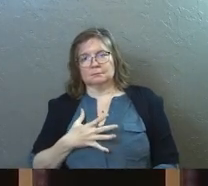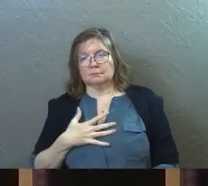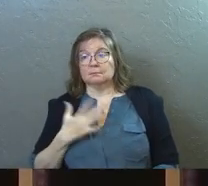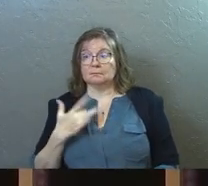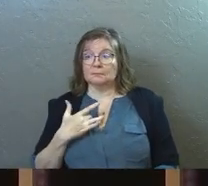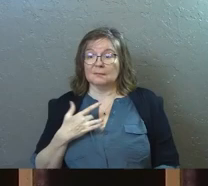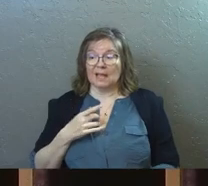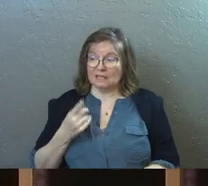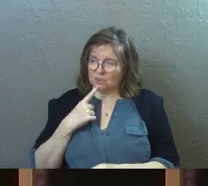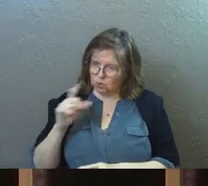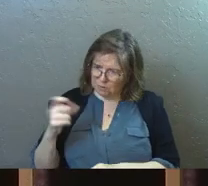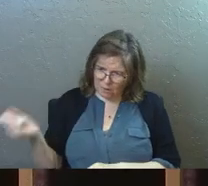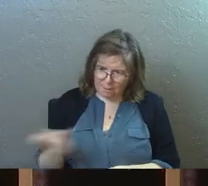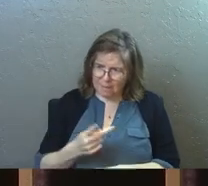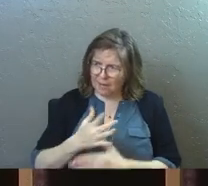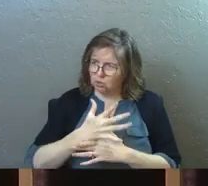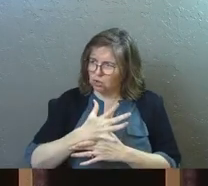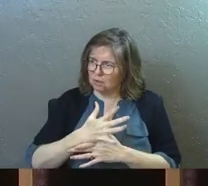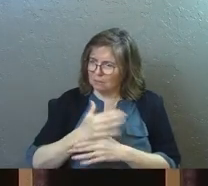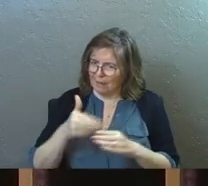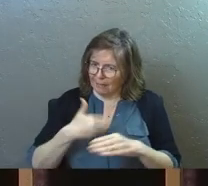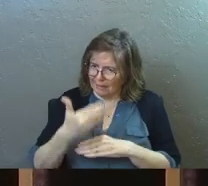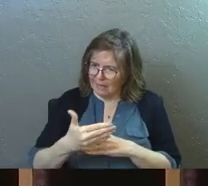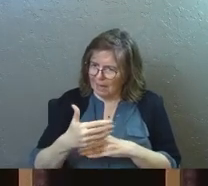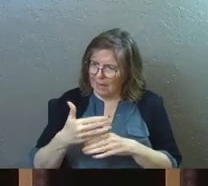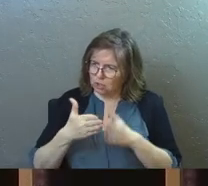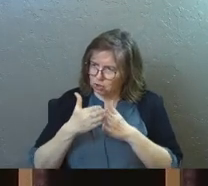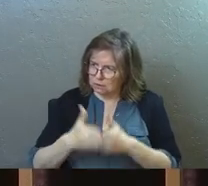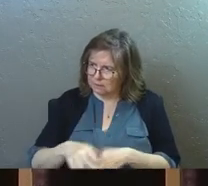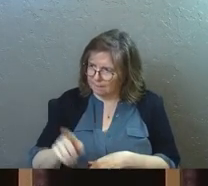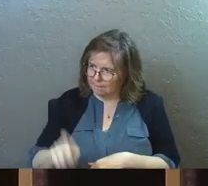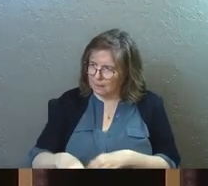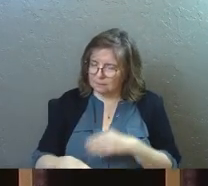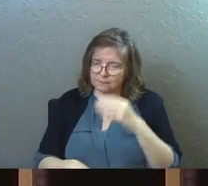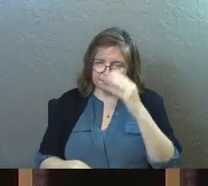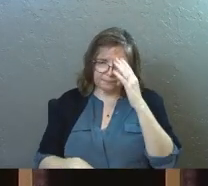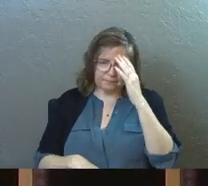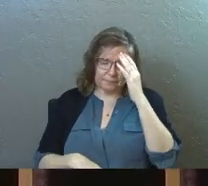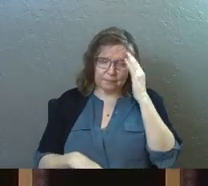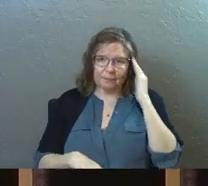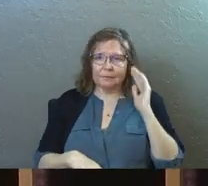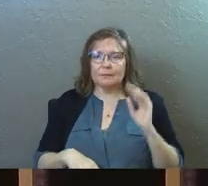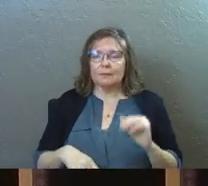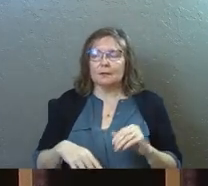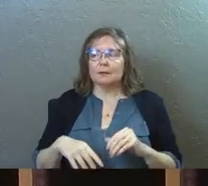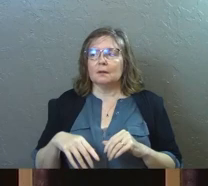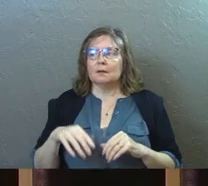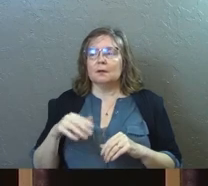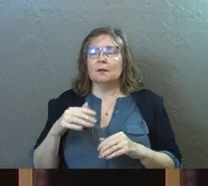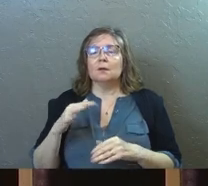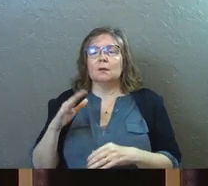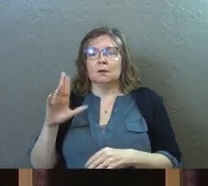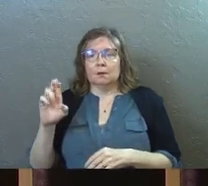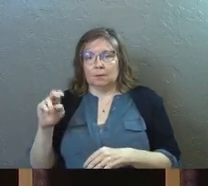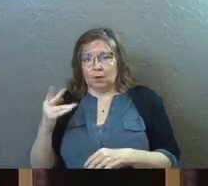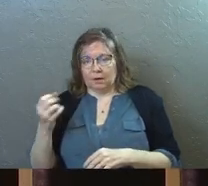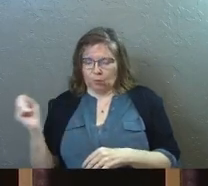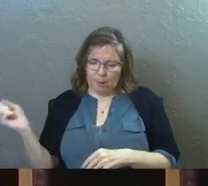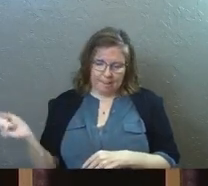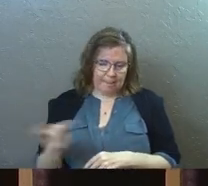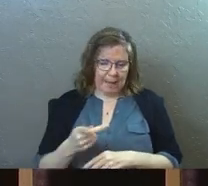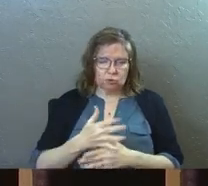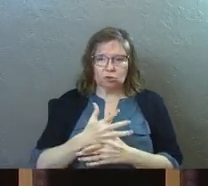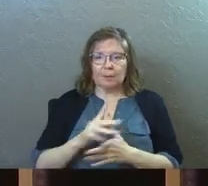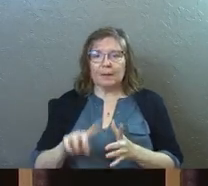And he chided him to return to Berlin by the very next ship. In 35, Bonhoeffer went back to Germany and he